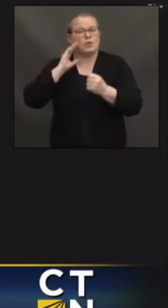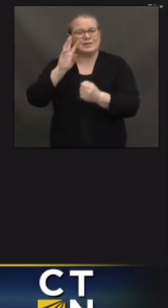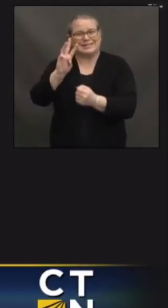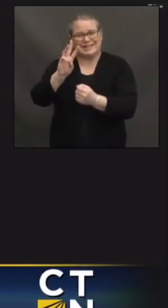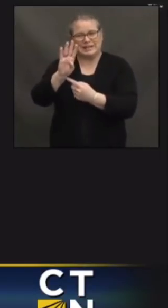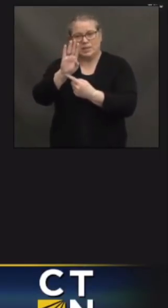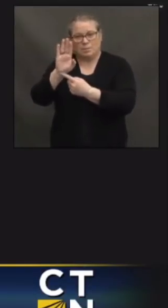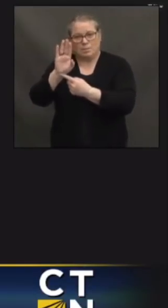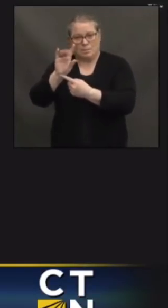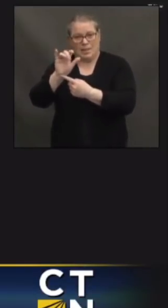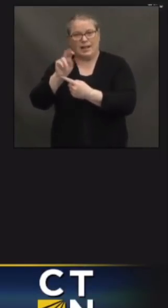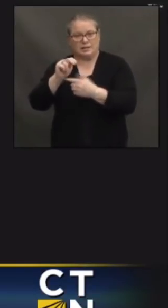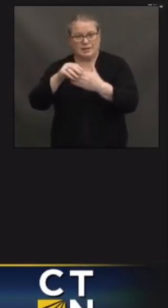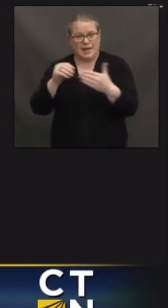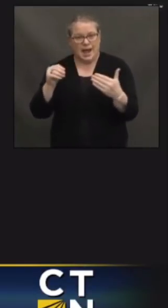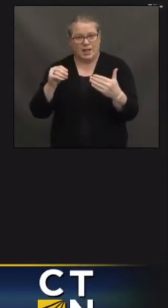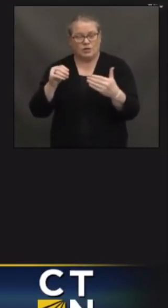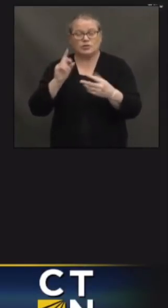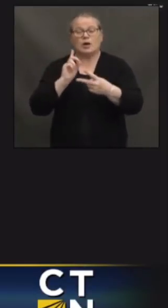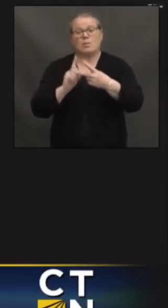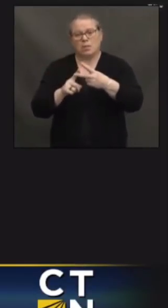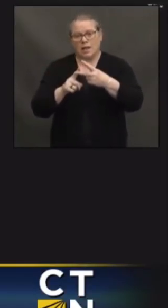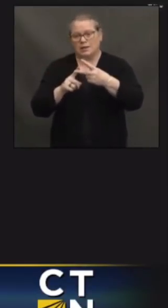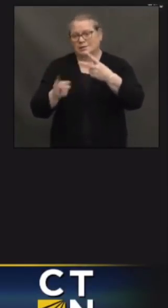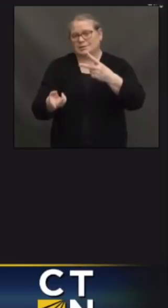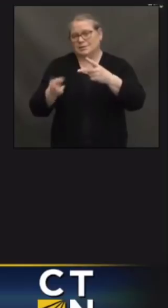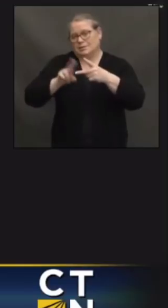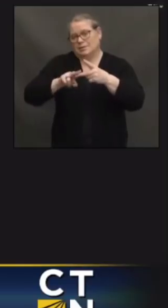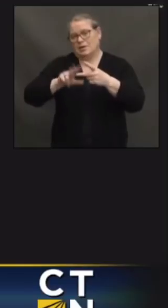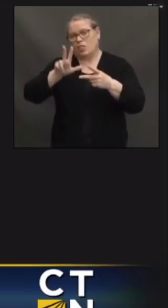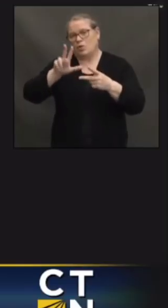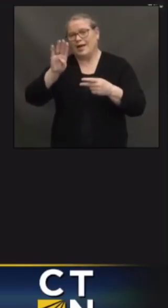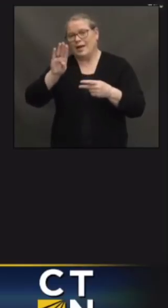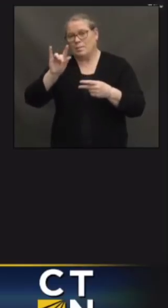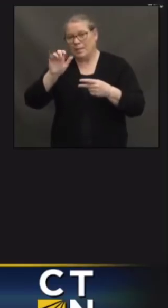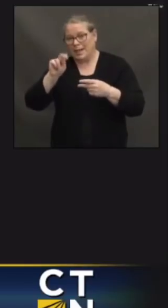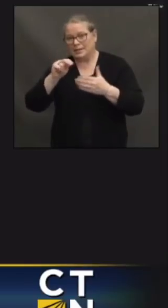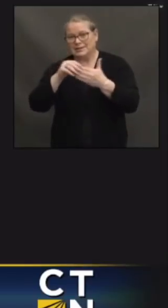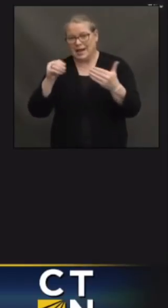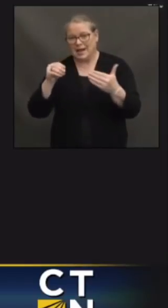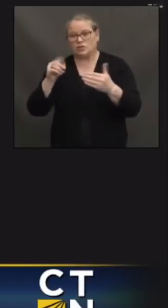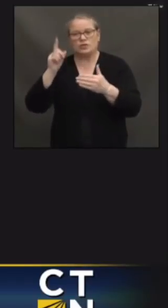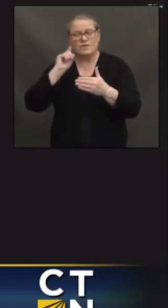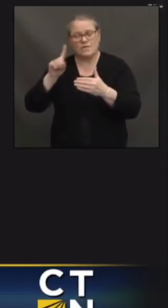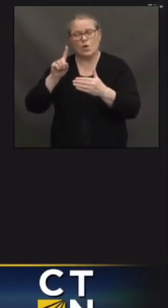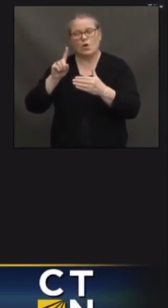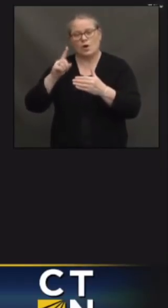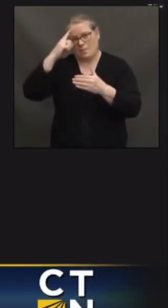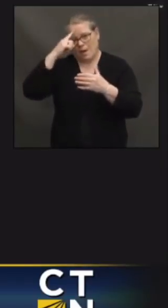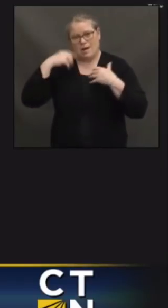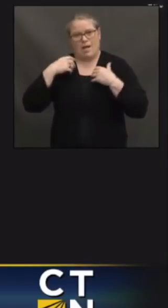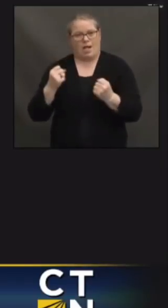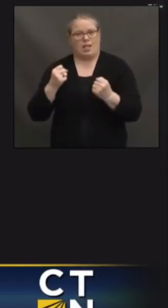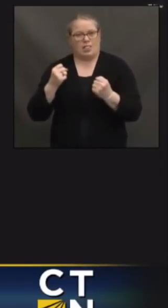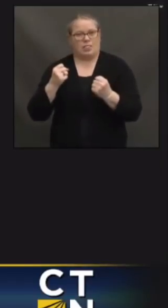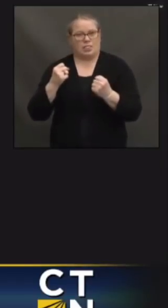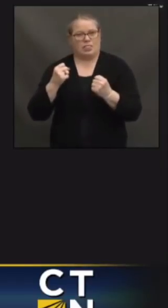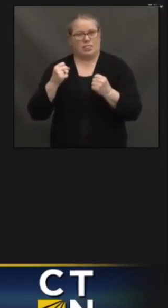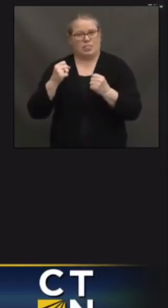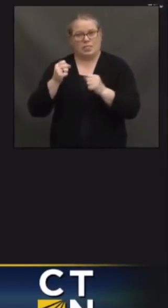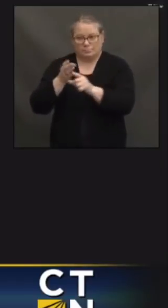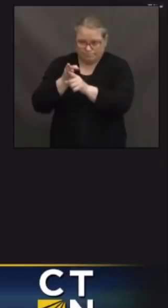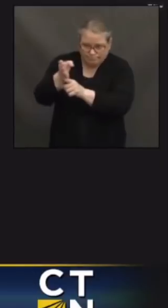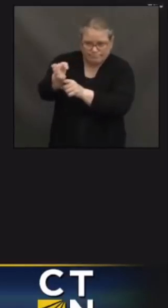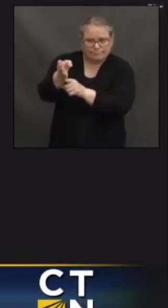and there's another $3 billion dedicated to increase mental health programming for all